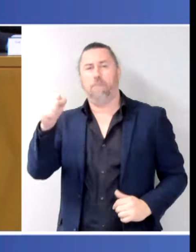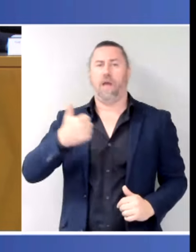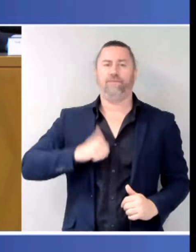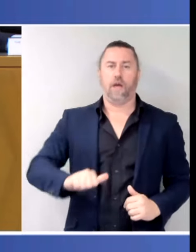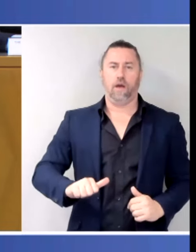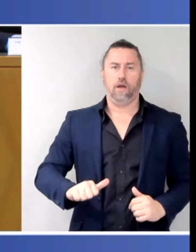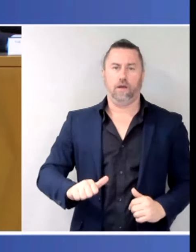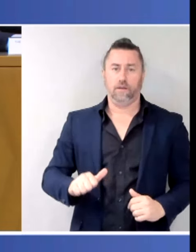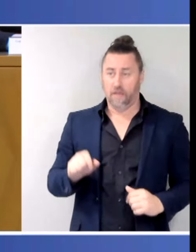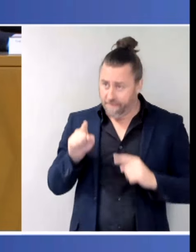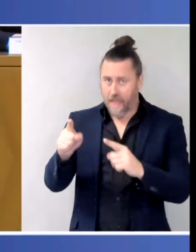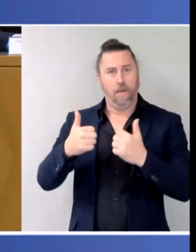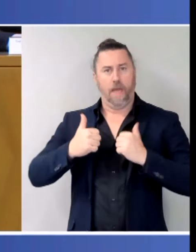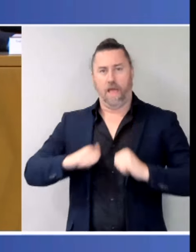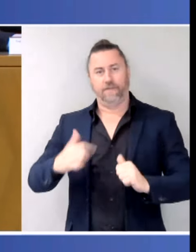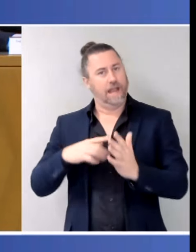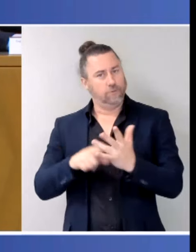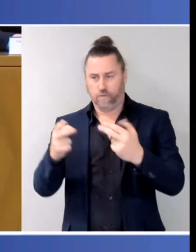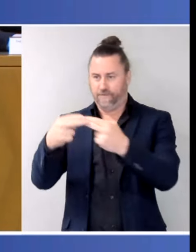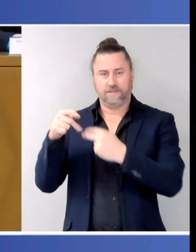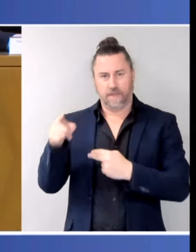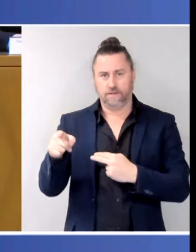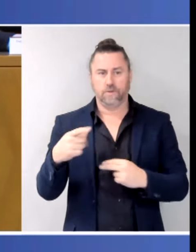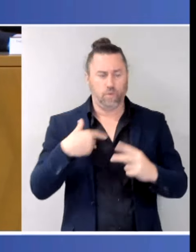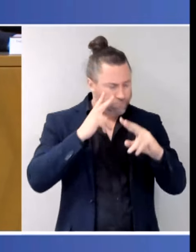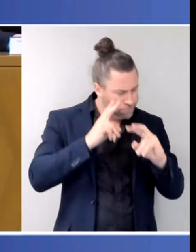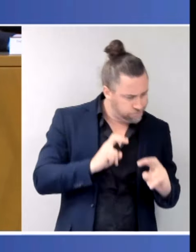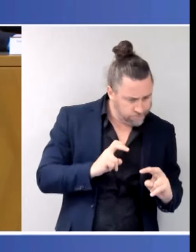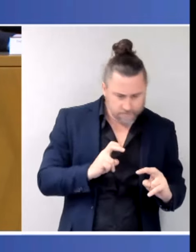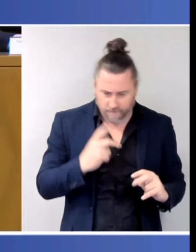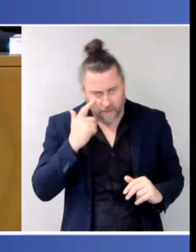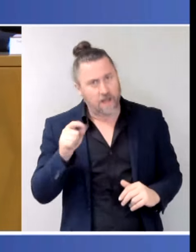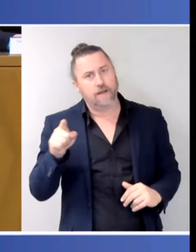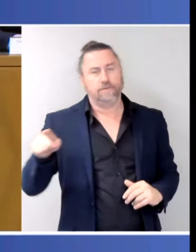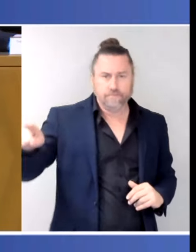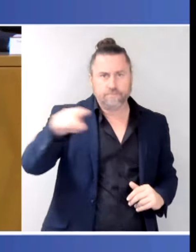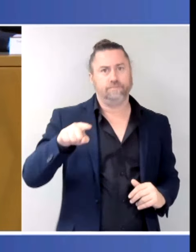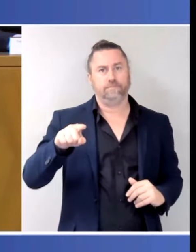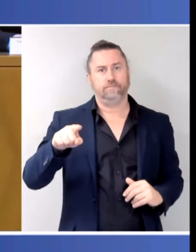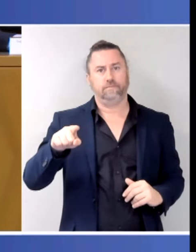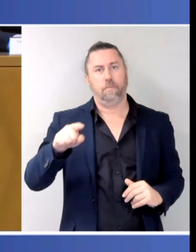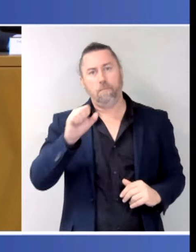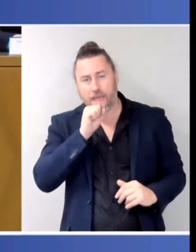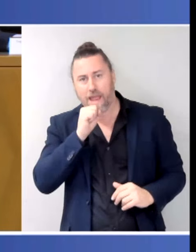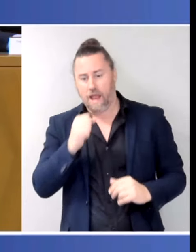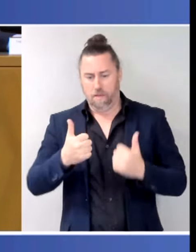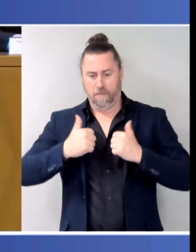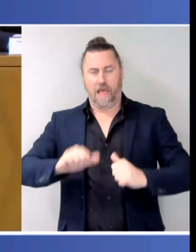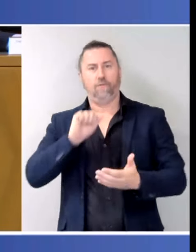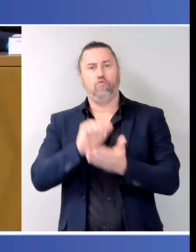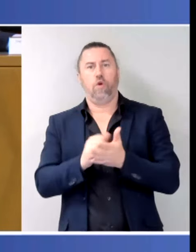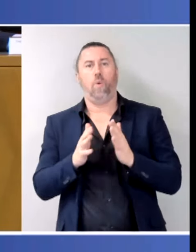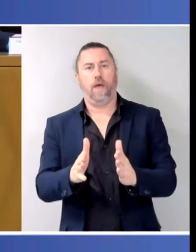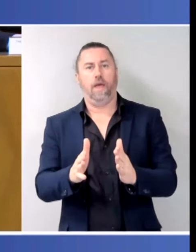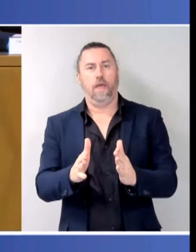rapid review identified was the need to change male behaviour and to target that in as well. And